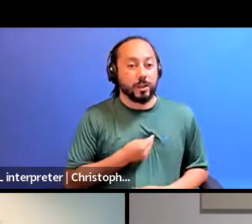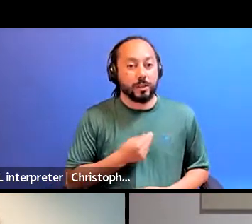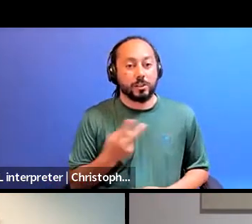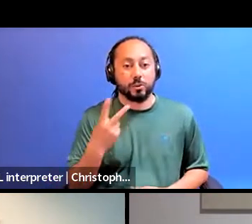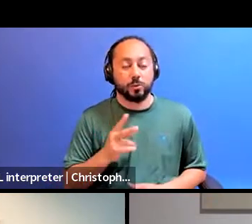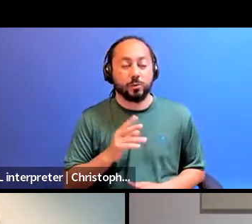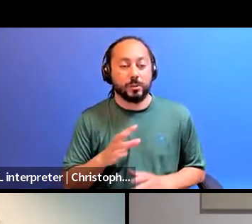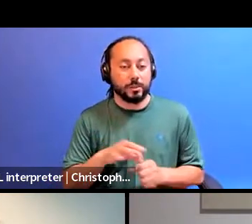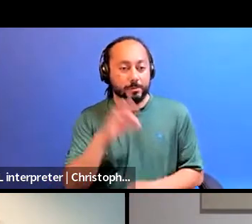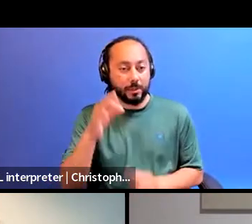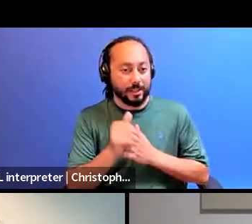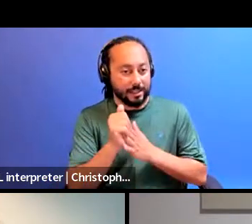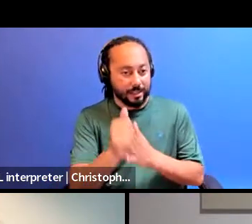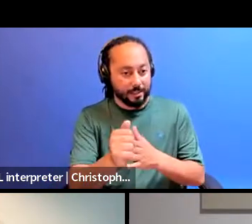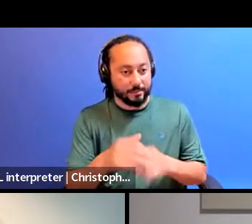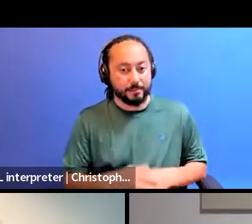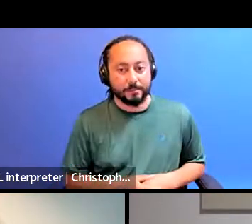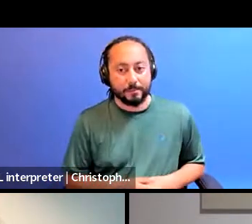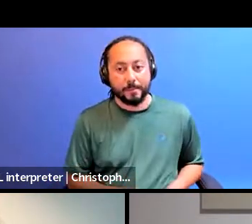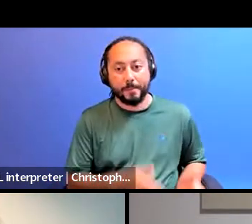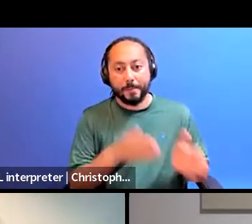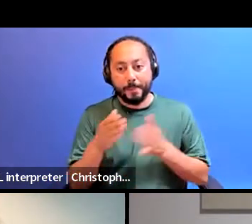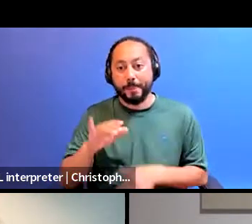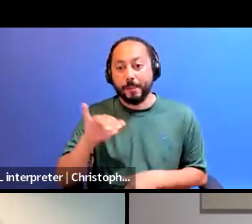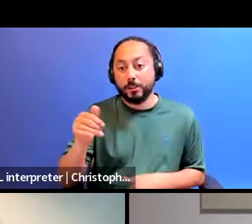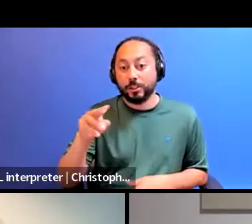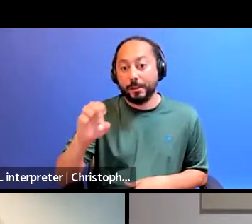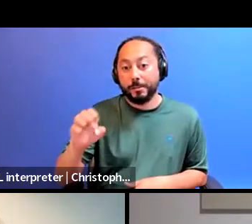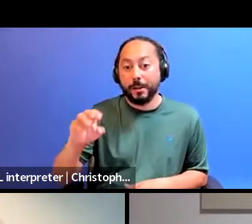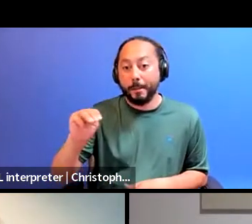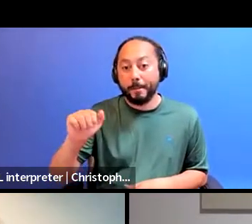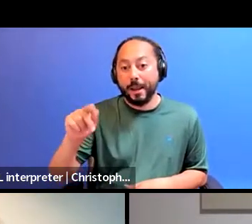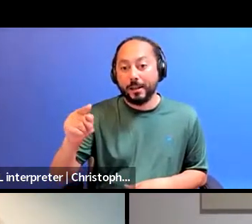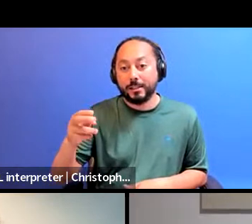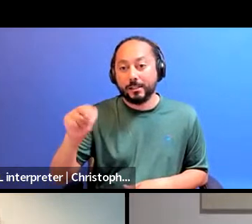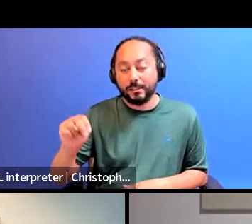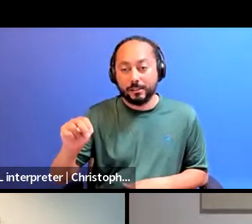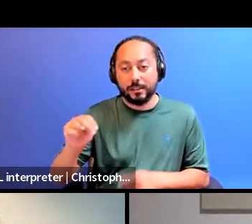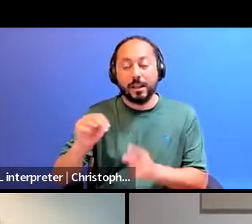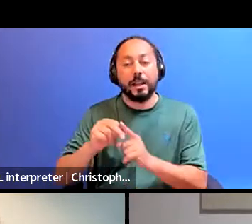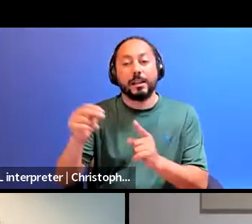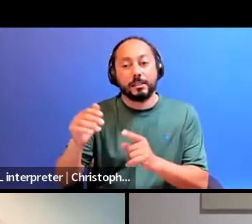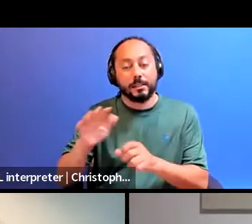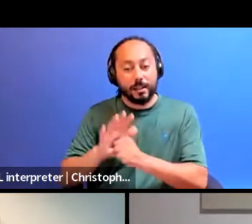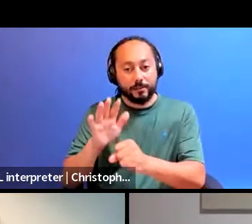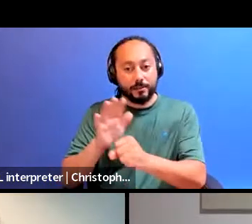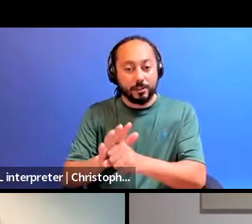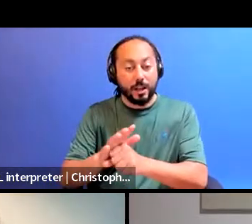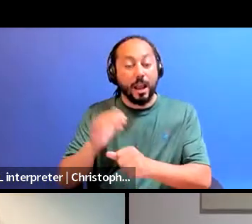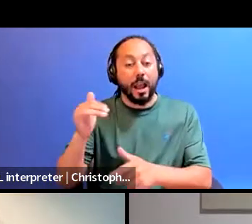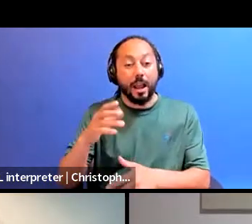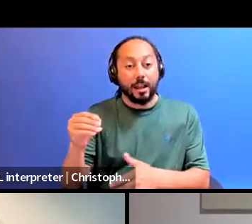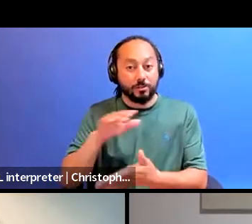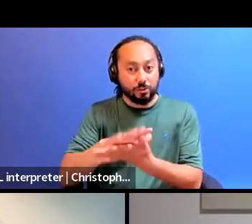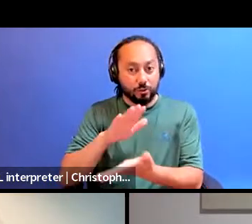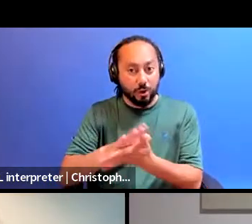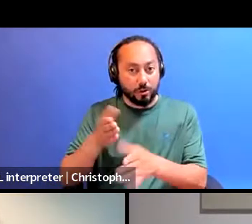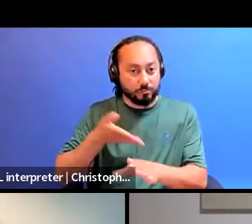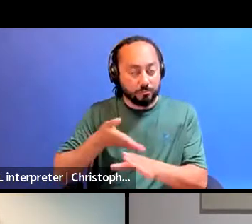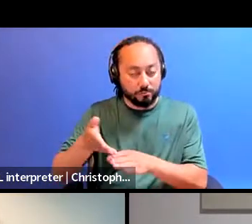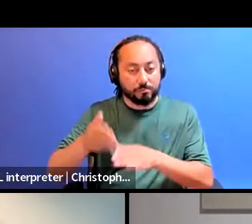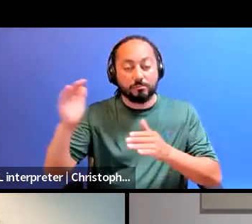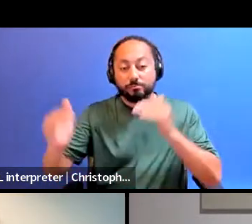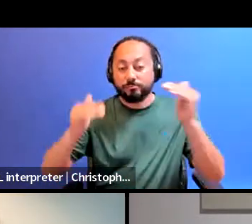Jamie Magnuson is a queer anti-capitalist activist and scholar in the Adult Education and Community Development